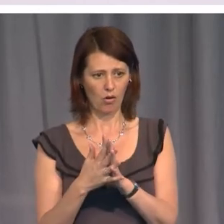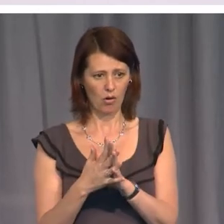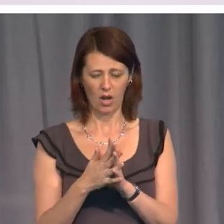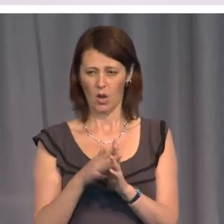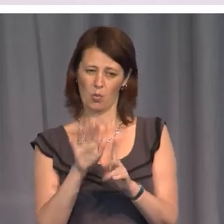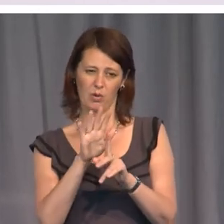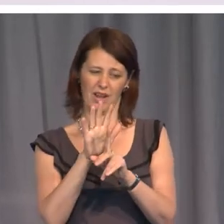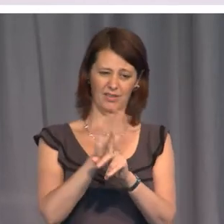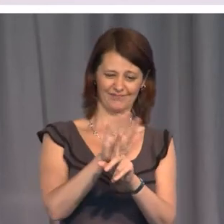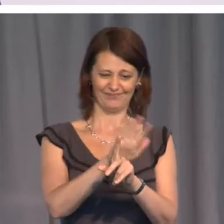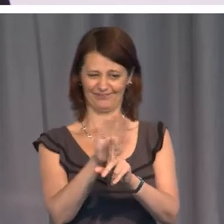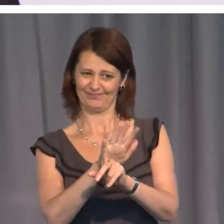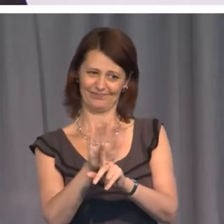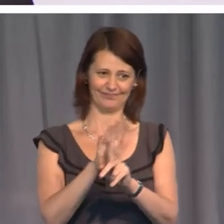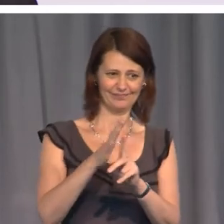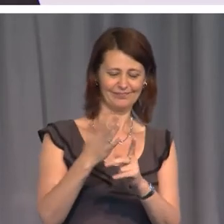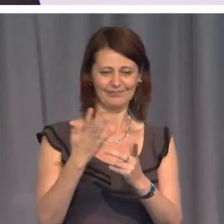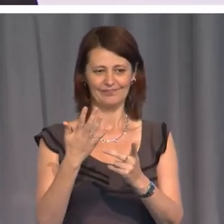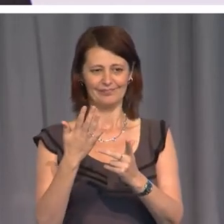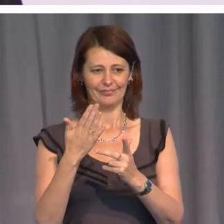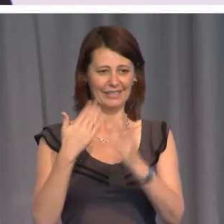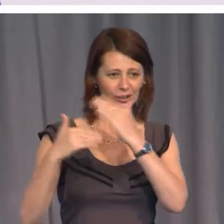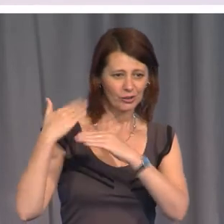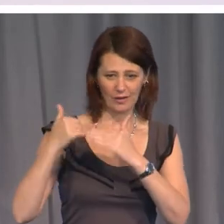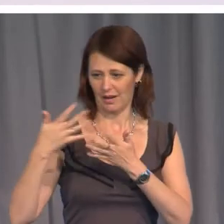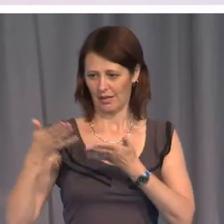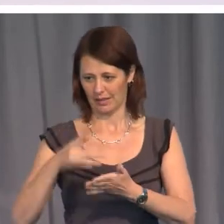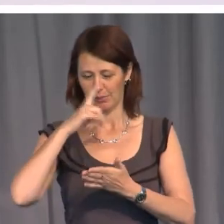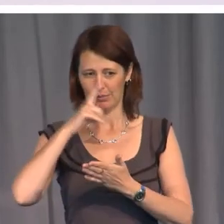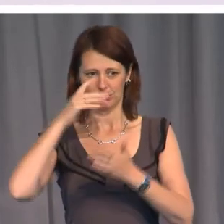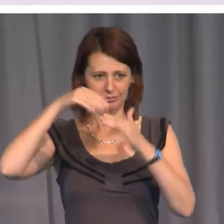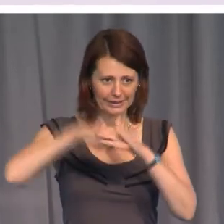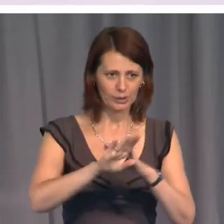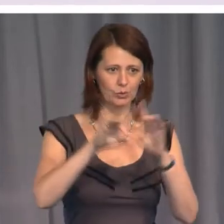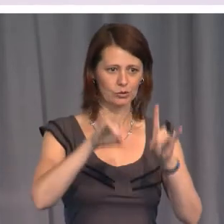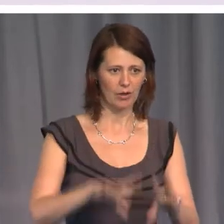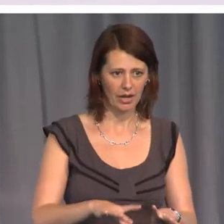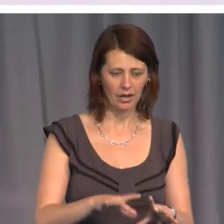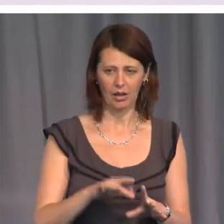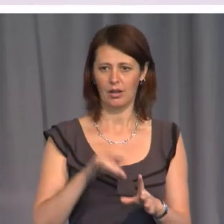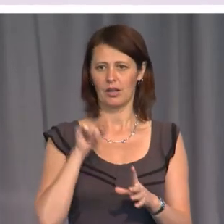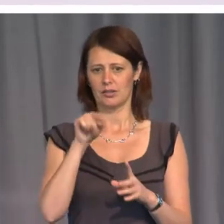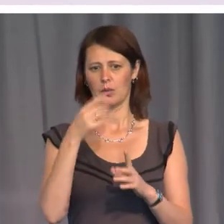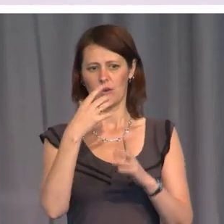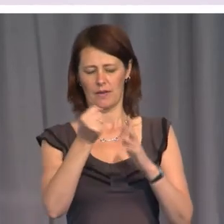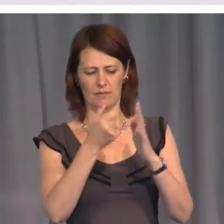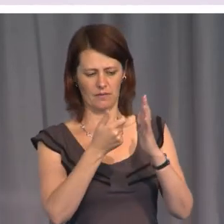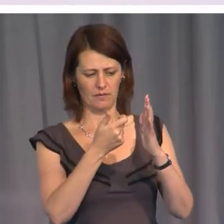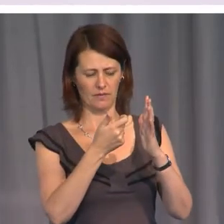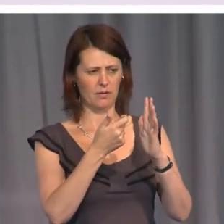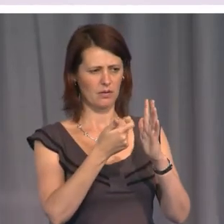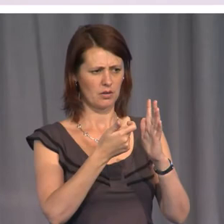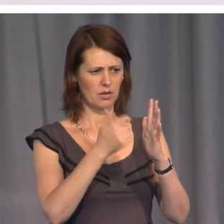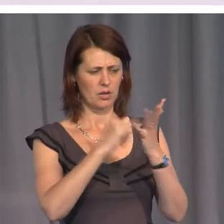patchy history of letting war criminals into our shores. The Nazi-hunting Simon Wiesenthal Center in